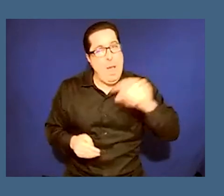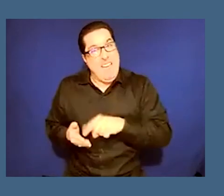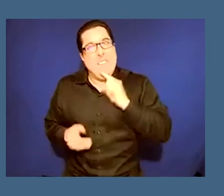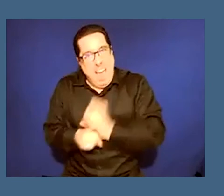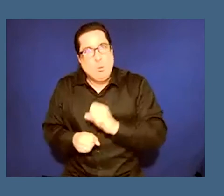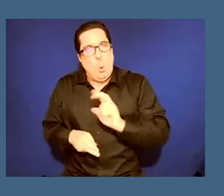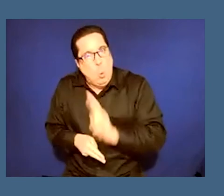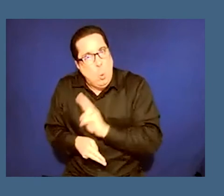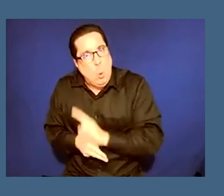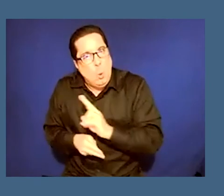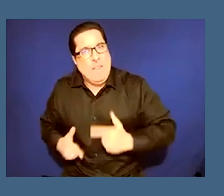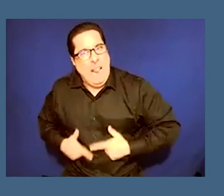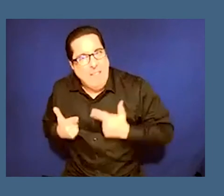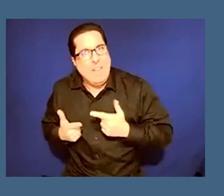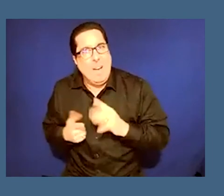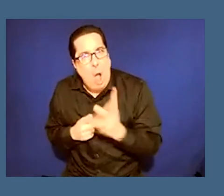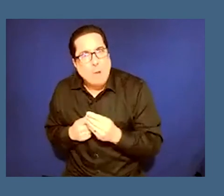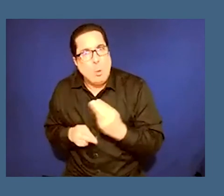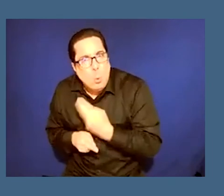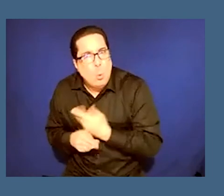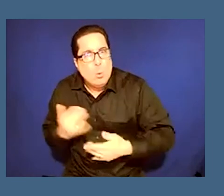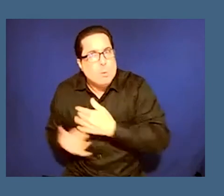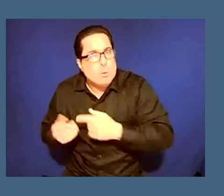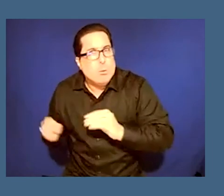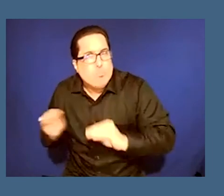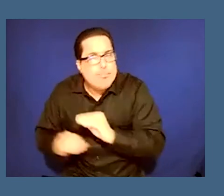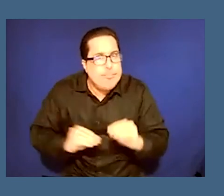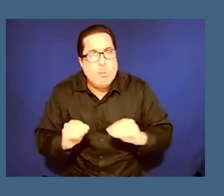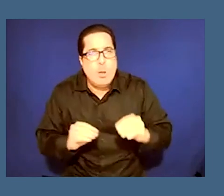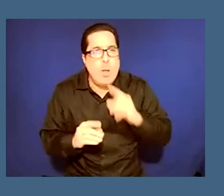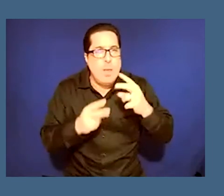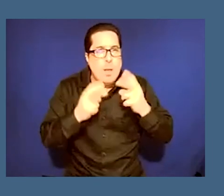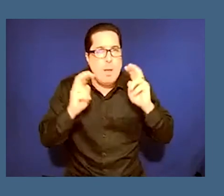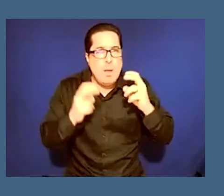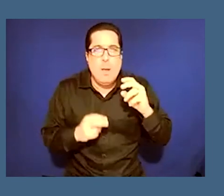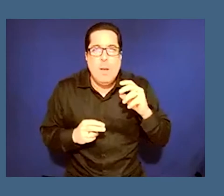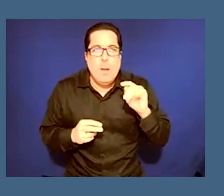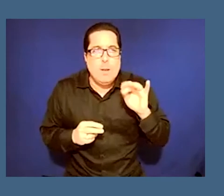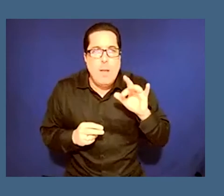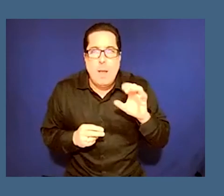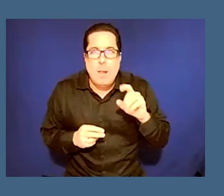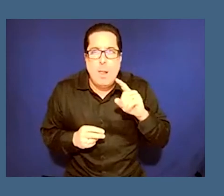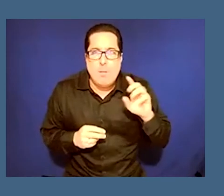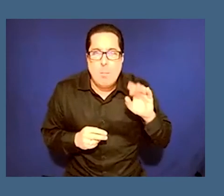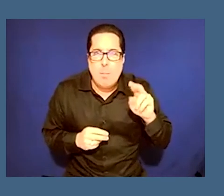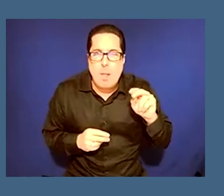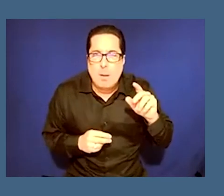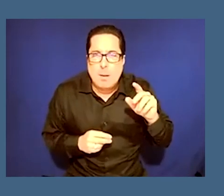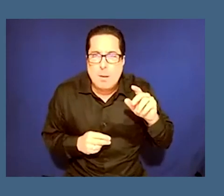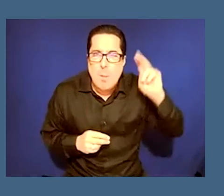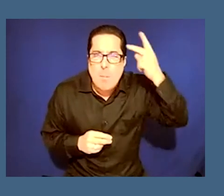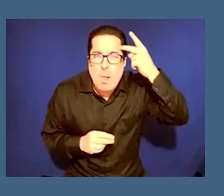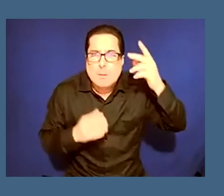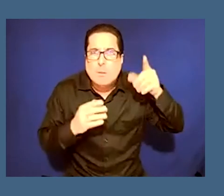um have the work um the title is uh blank slate palimpsest and um i was happy when